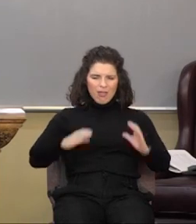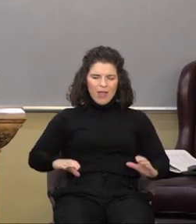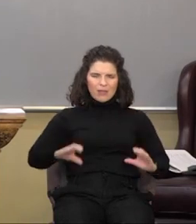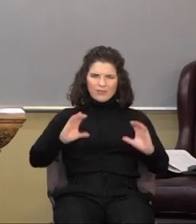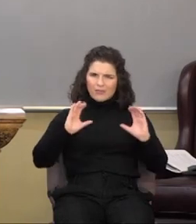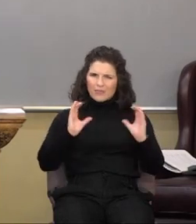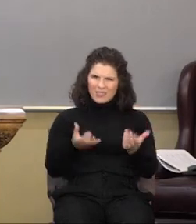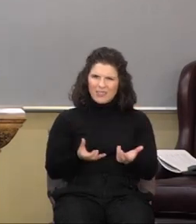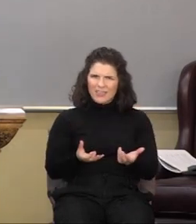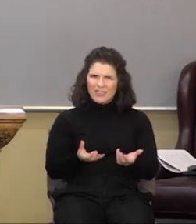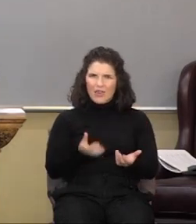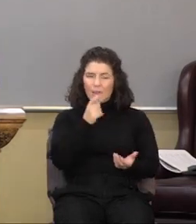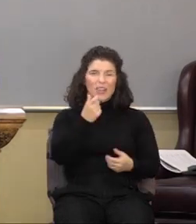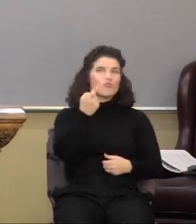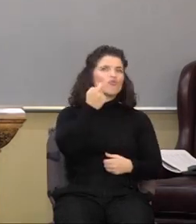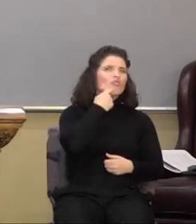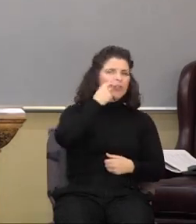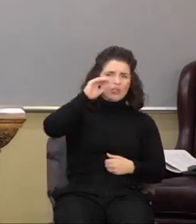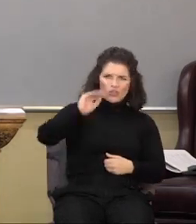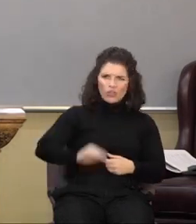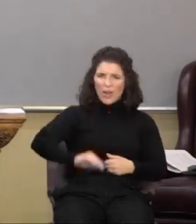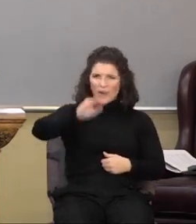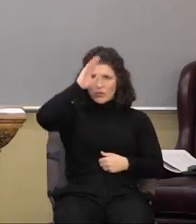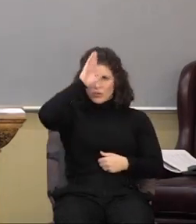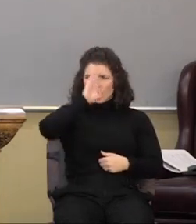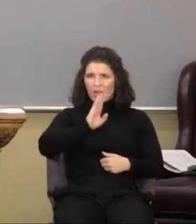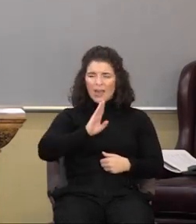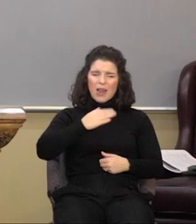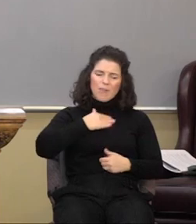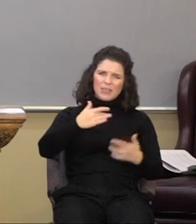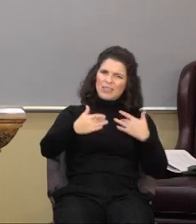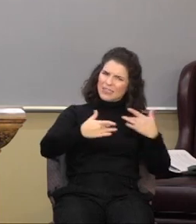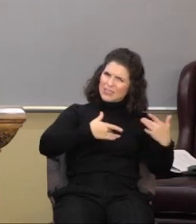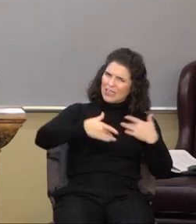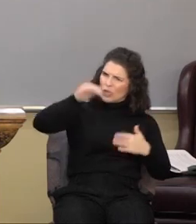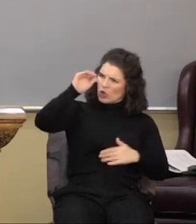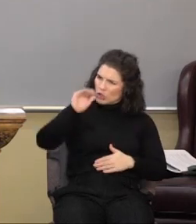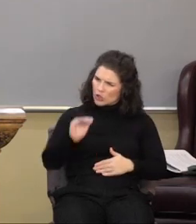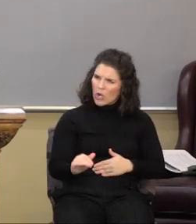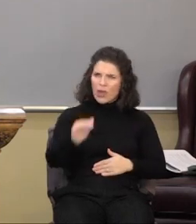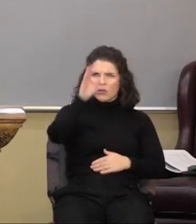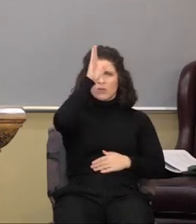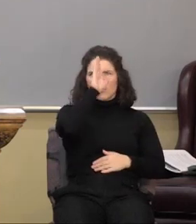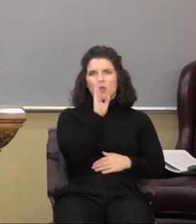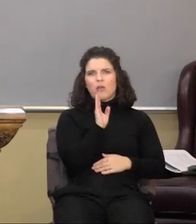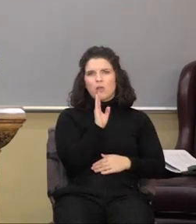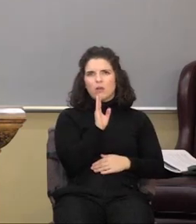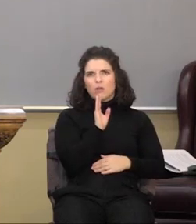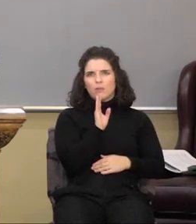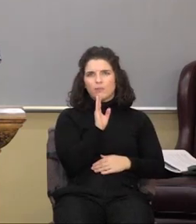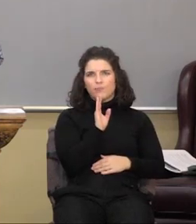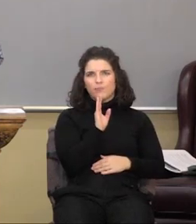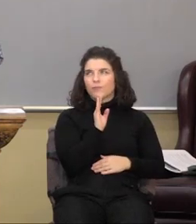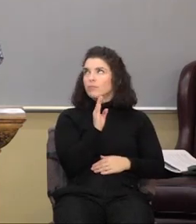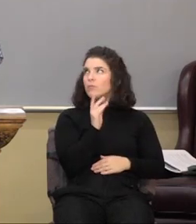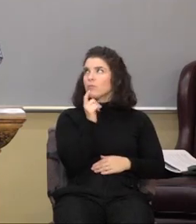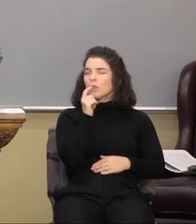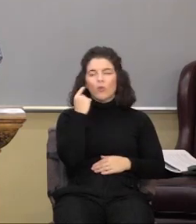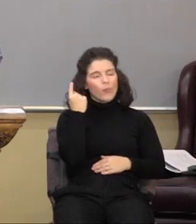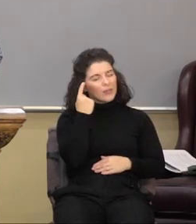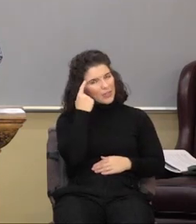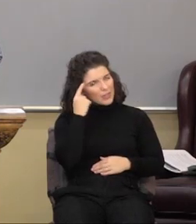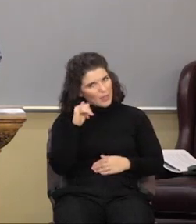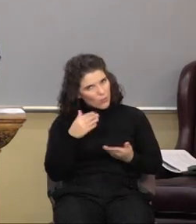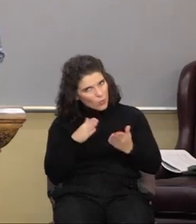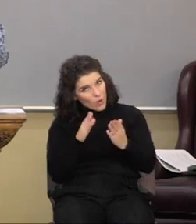a, and I'm not just a child of God. I'm dear. I'm a dear child. We don't always think that way, do